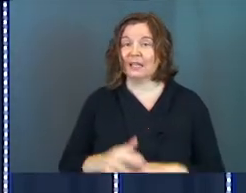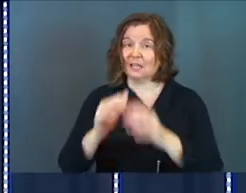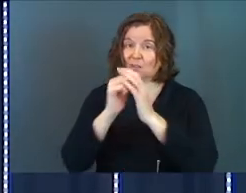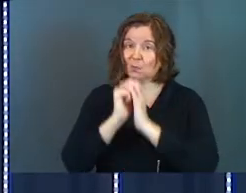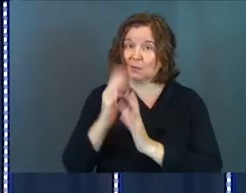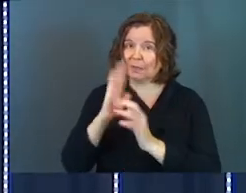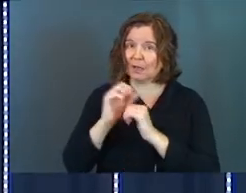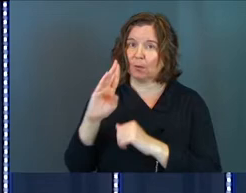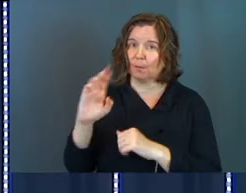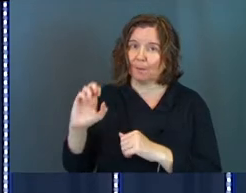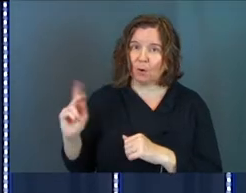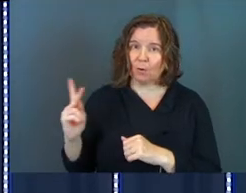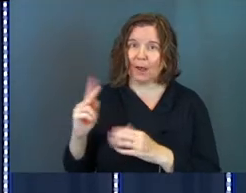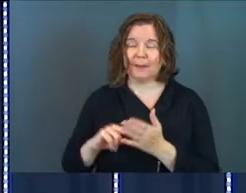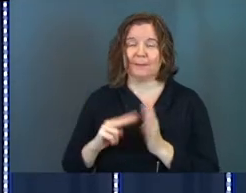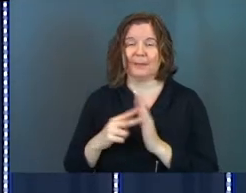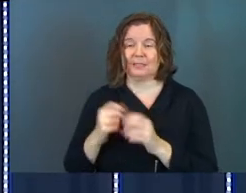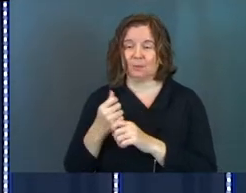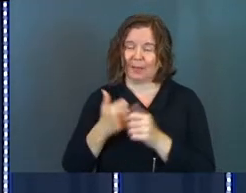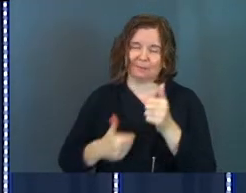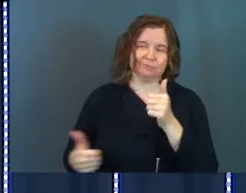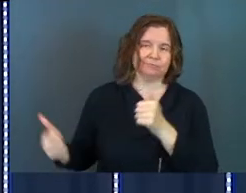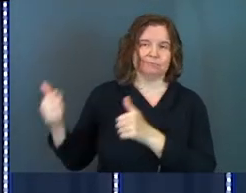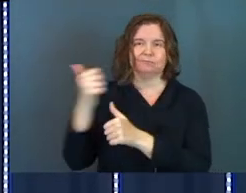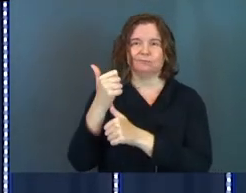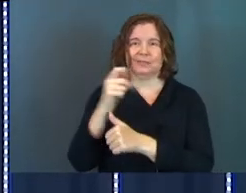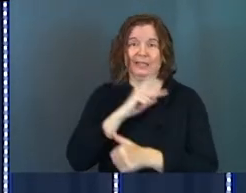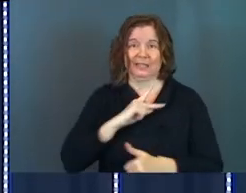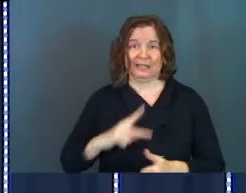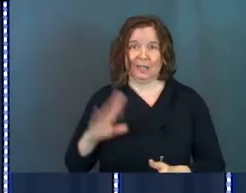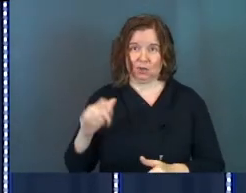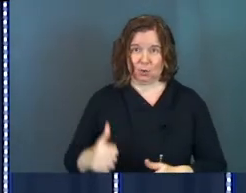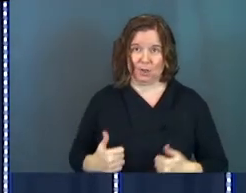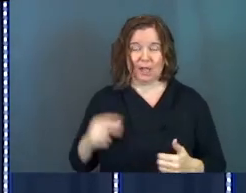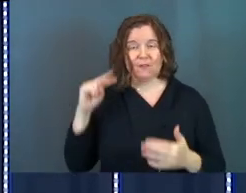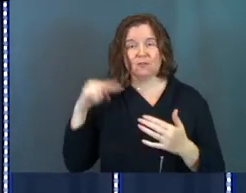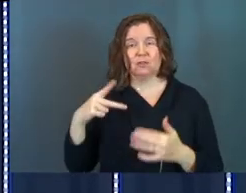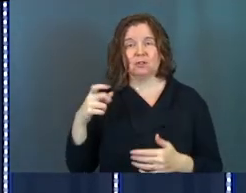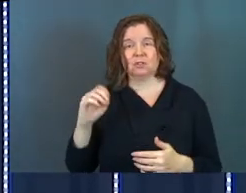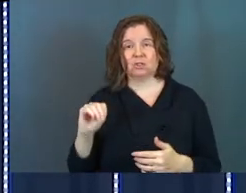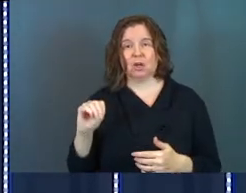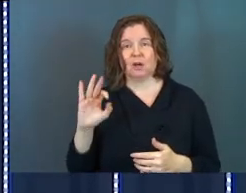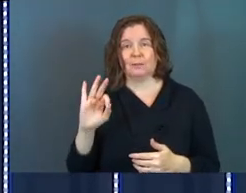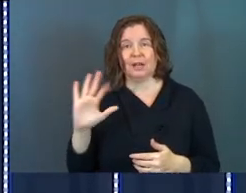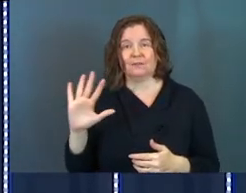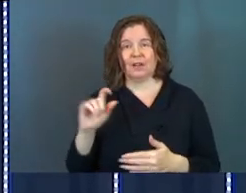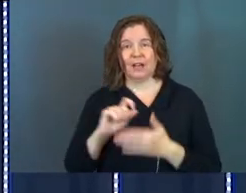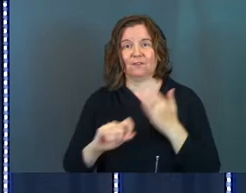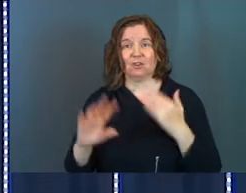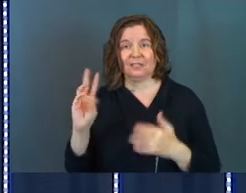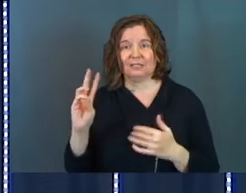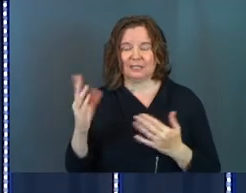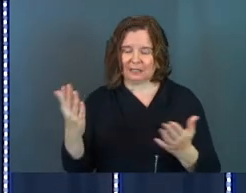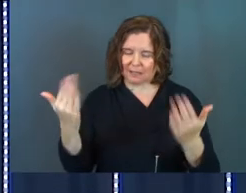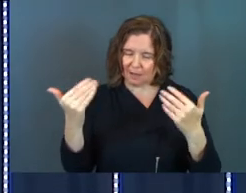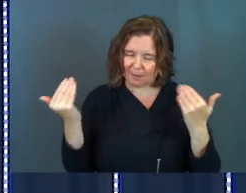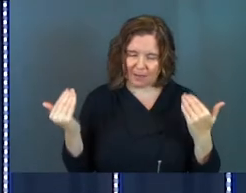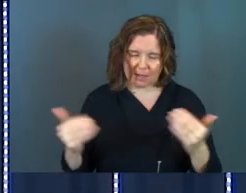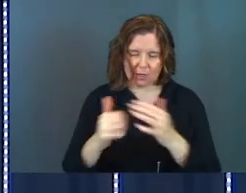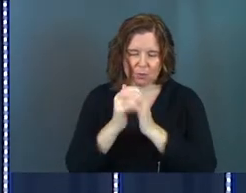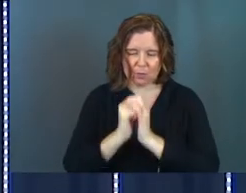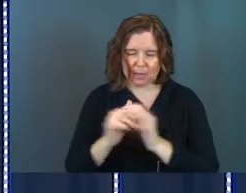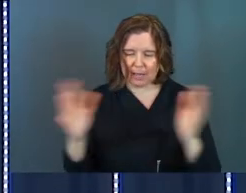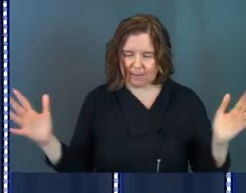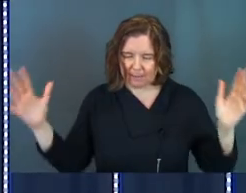worship God with Barack means to make him king in your life. Look at Psalm 95, verse 6. It says, Come, let us worship